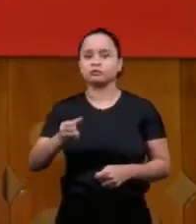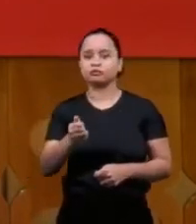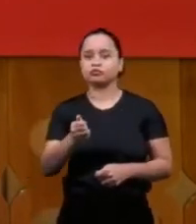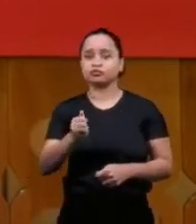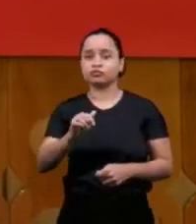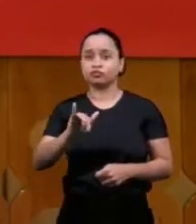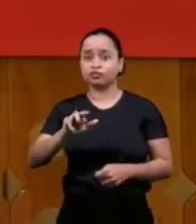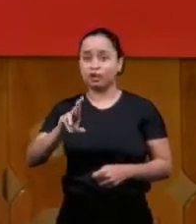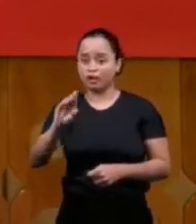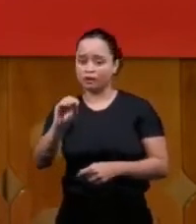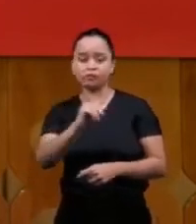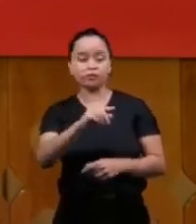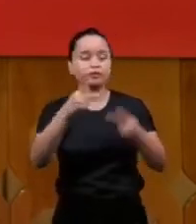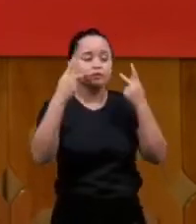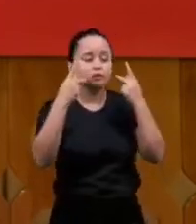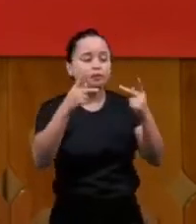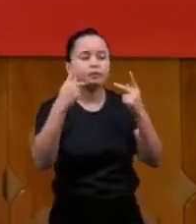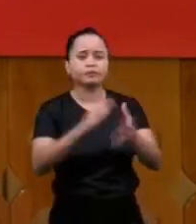was the end Jairo preached